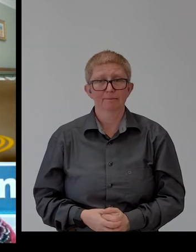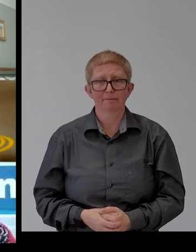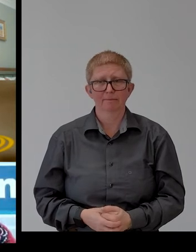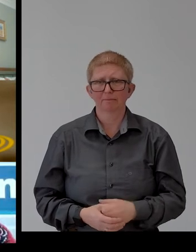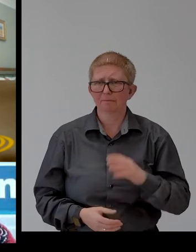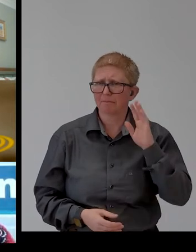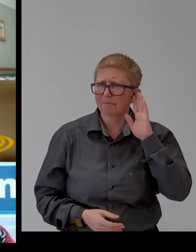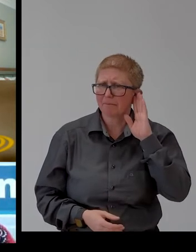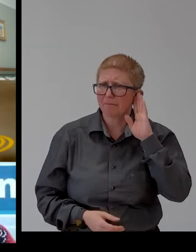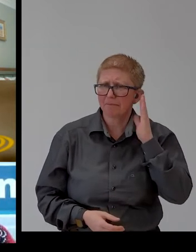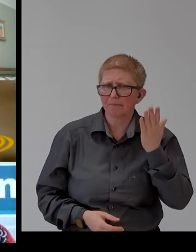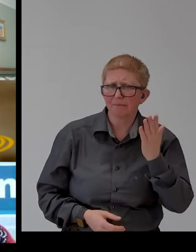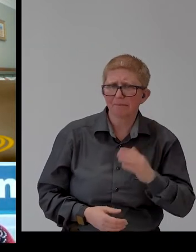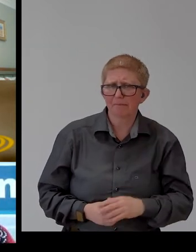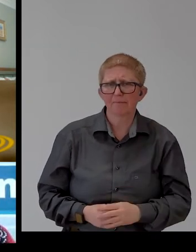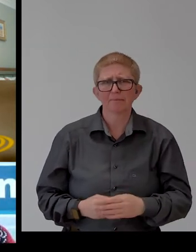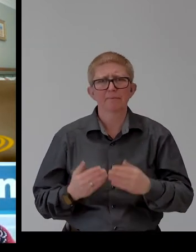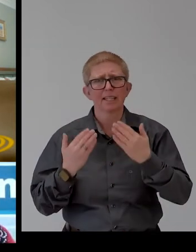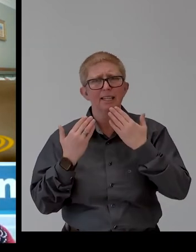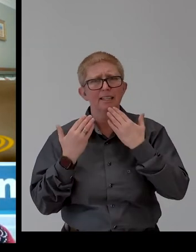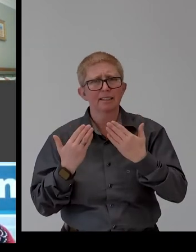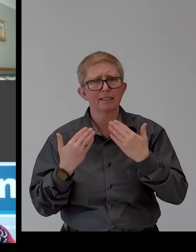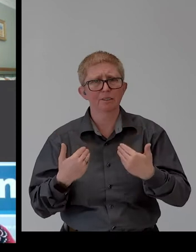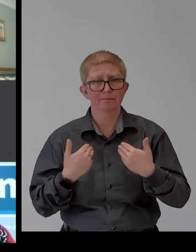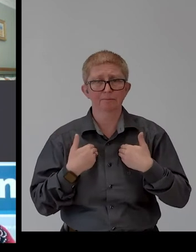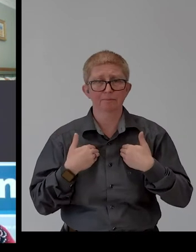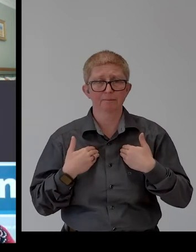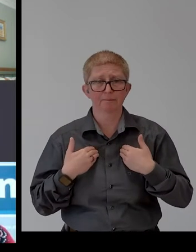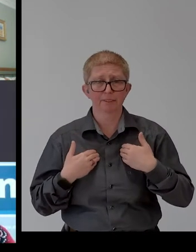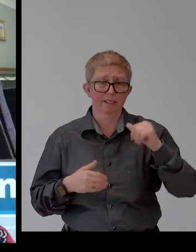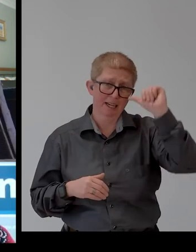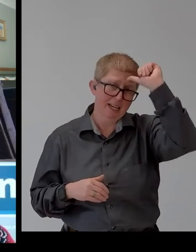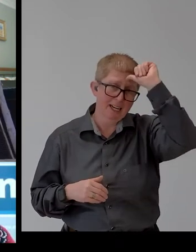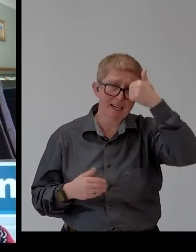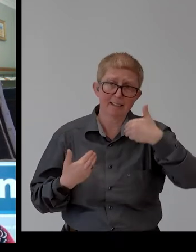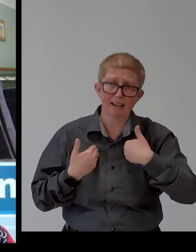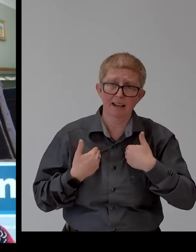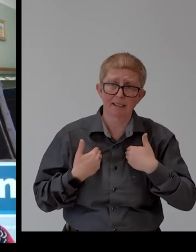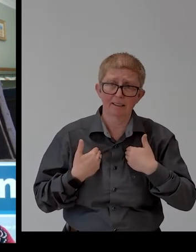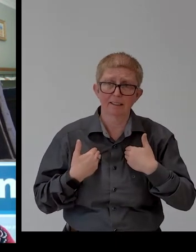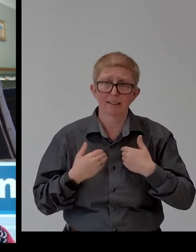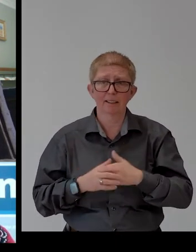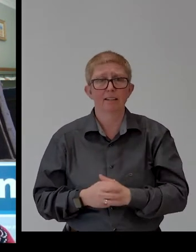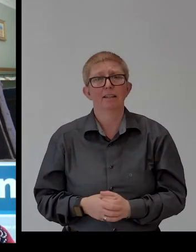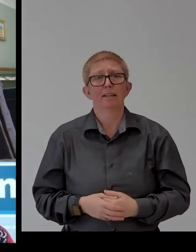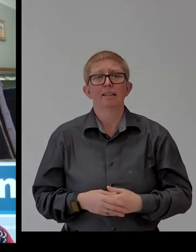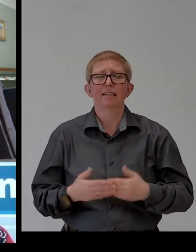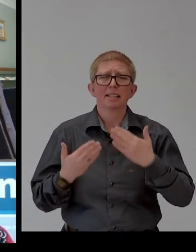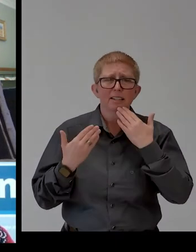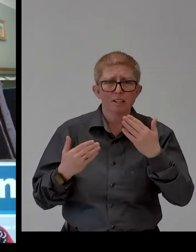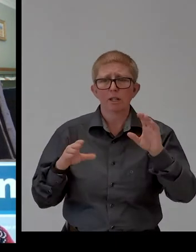Thank you. I am Shishir Kumar from Naman Seva Samithi, India. I thank Zero Project